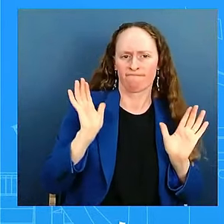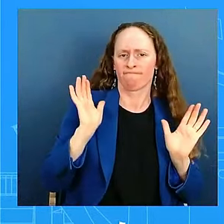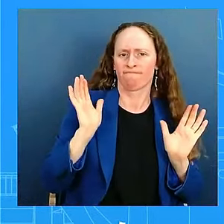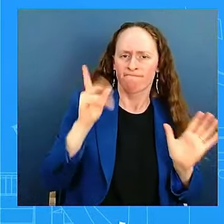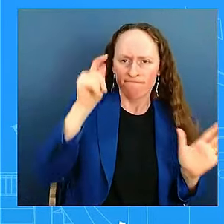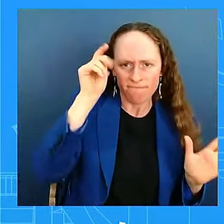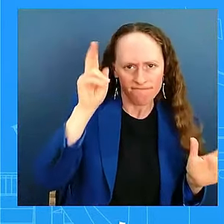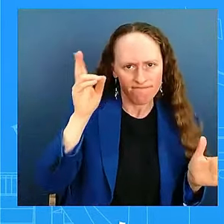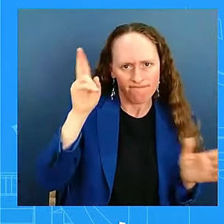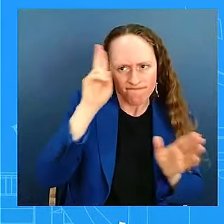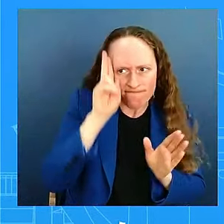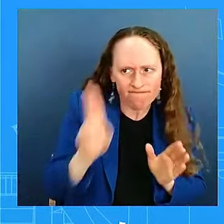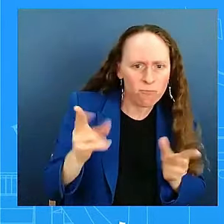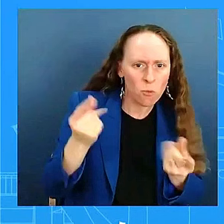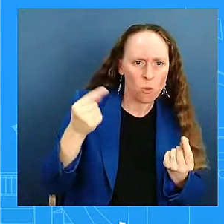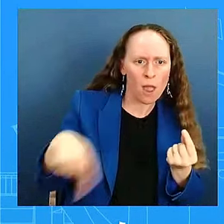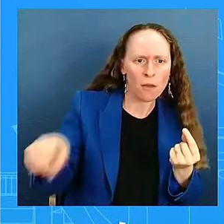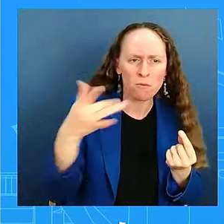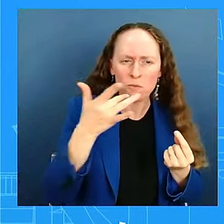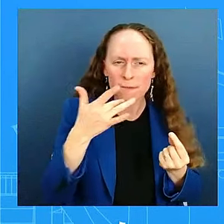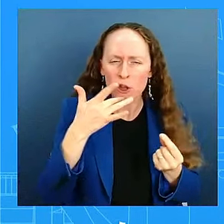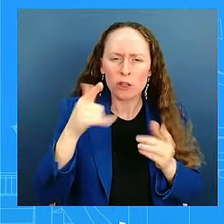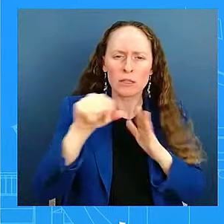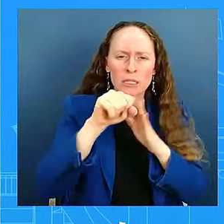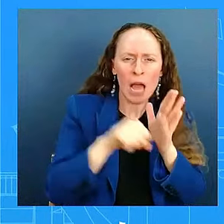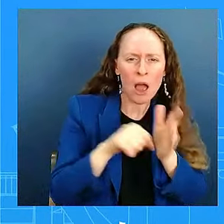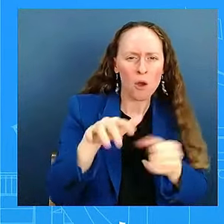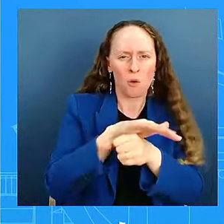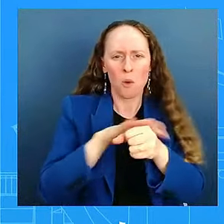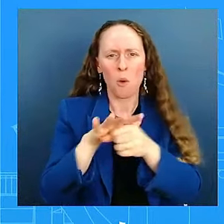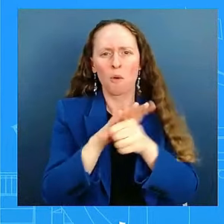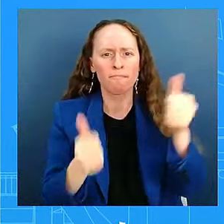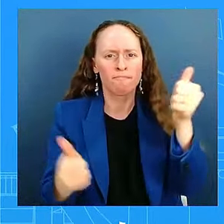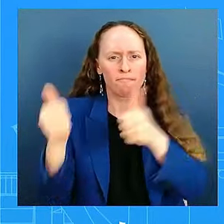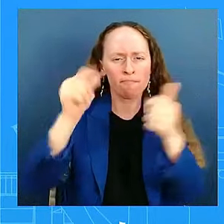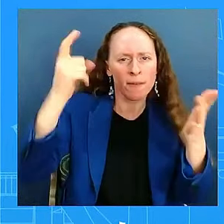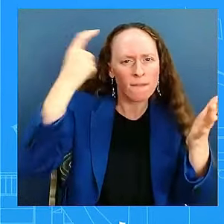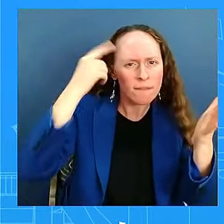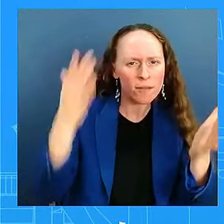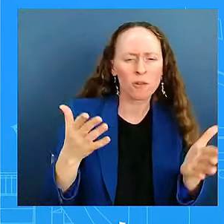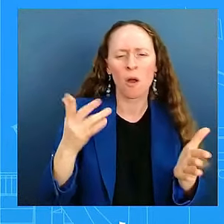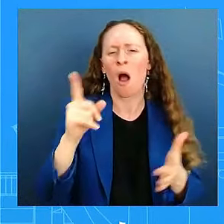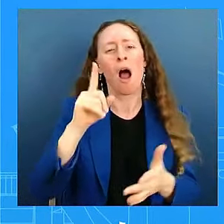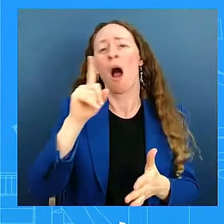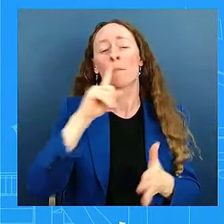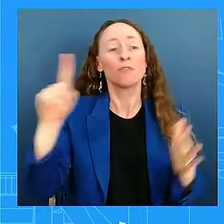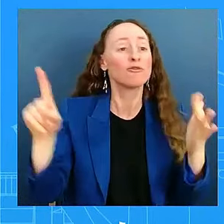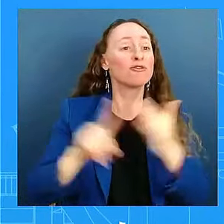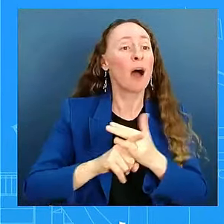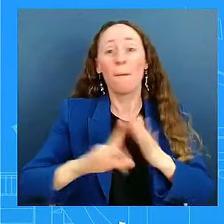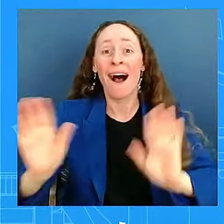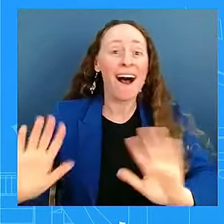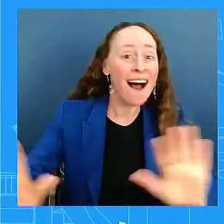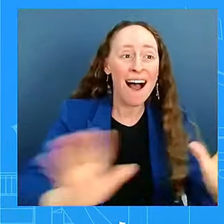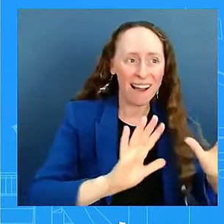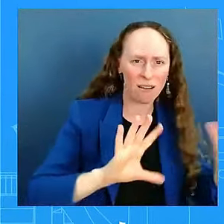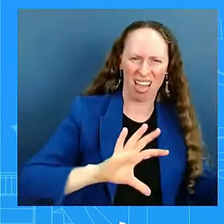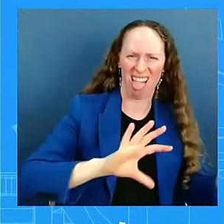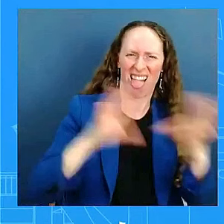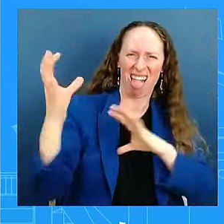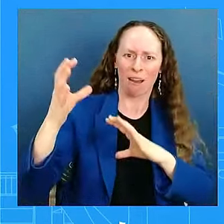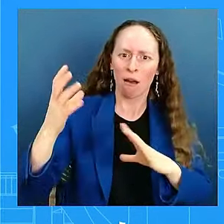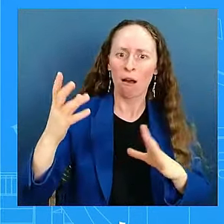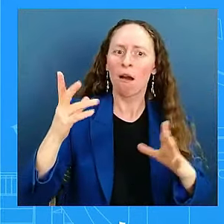and local authorities and ensure that their visit is constructive and not in any way interfering with the urgency